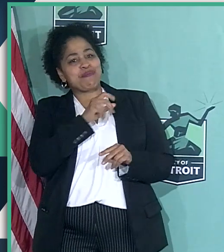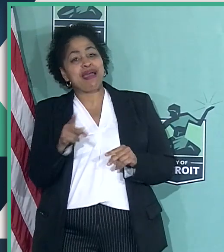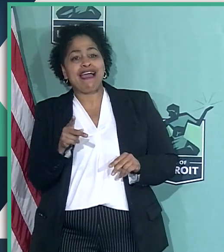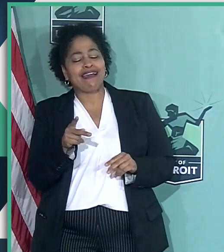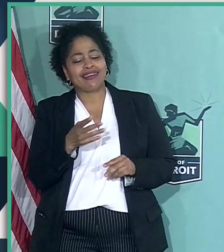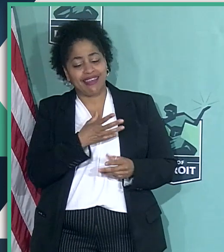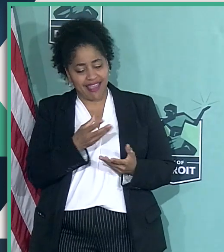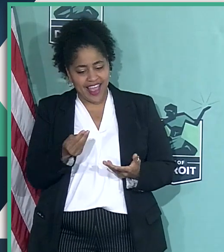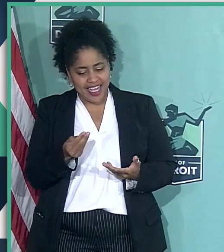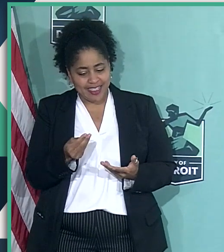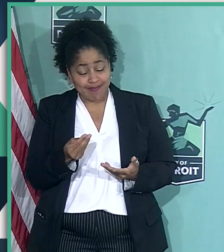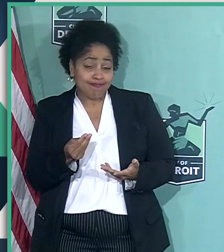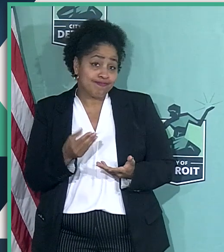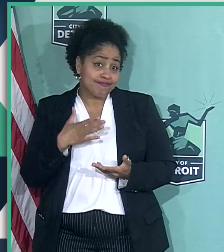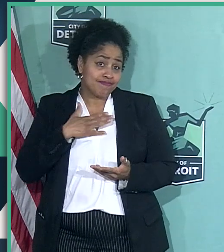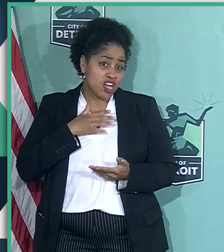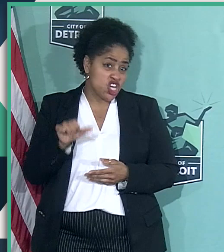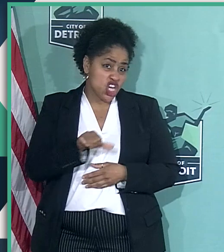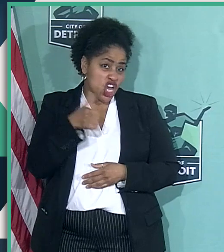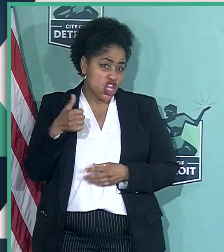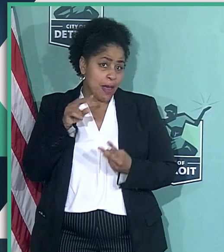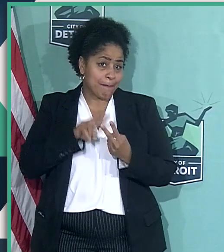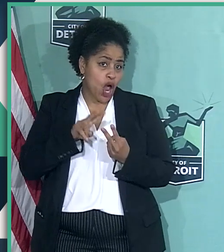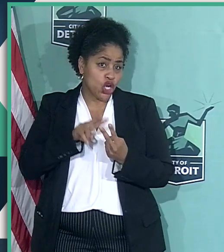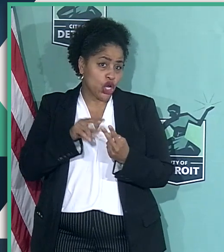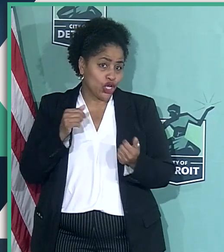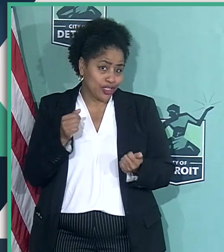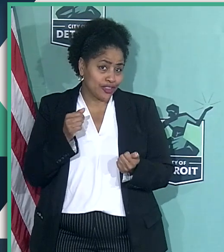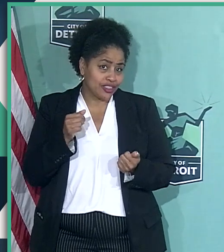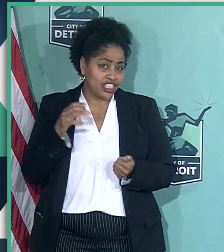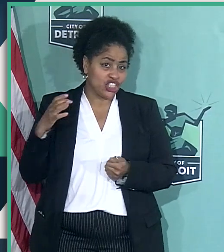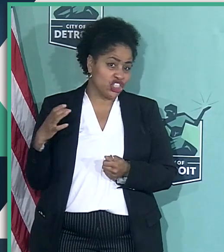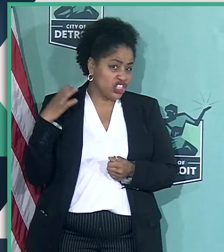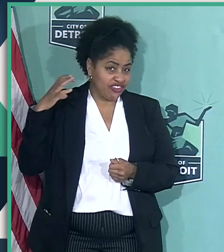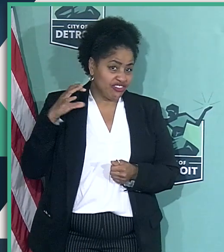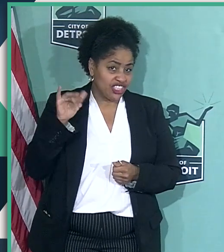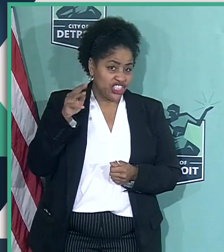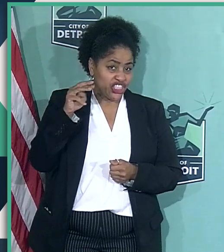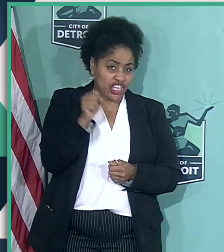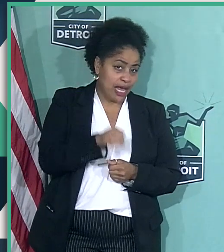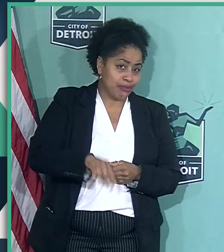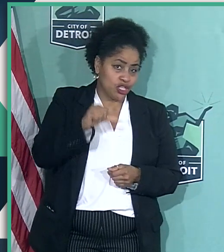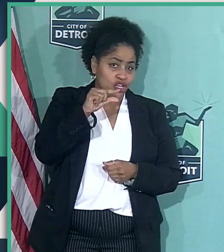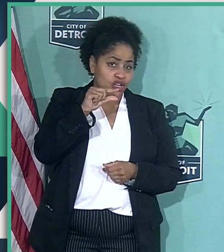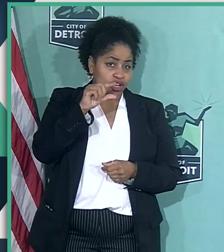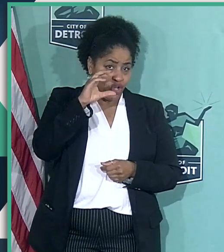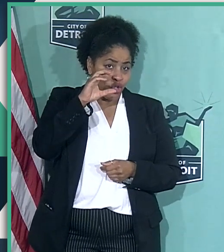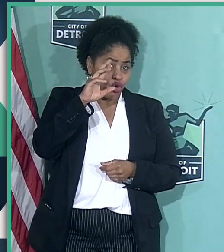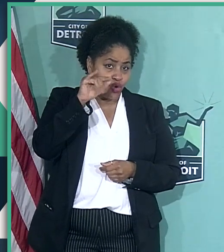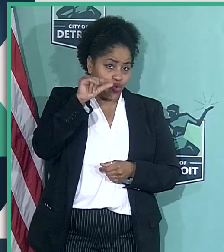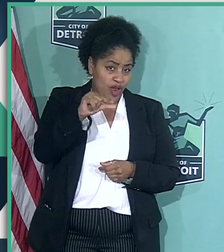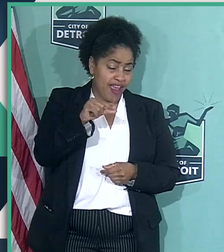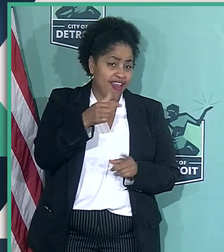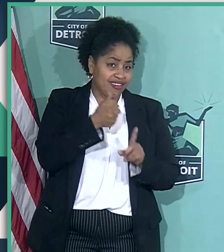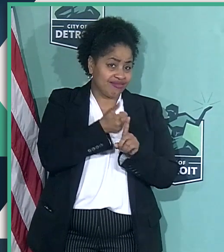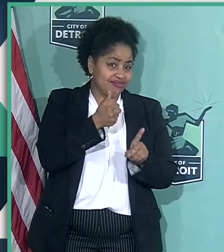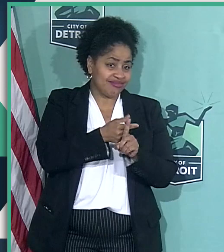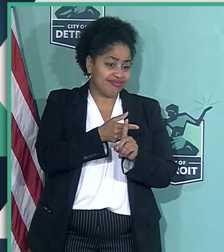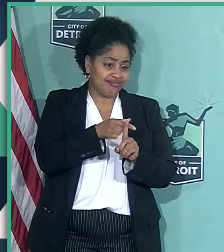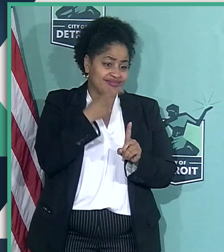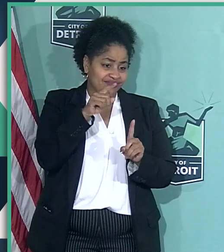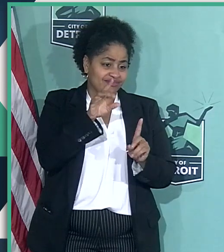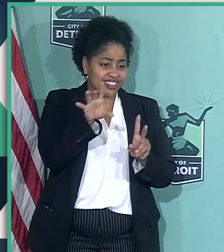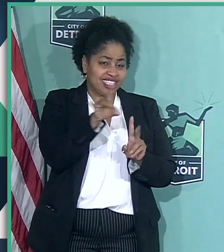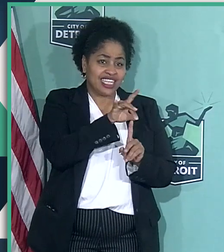And my other partner, Chief James Craig, who has been designated and